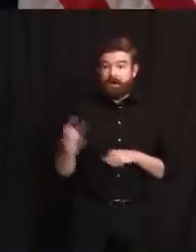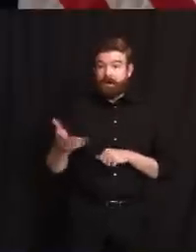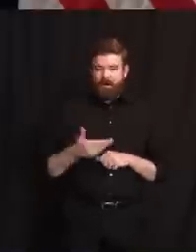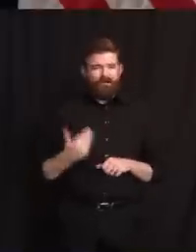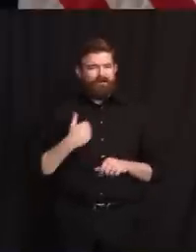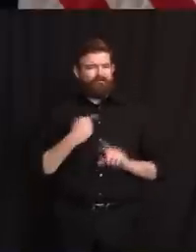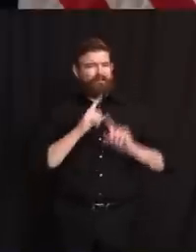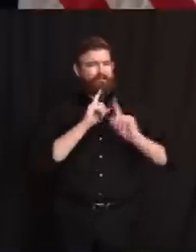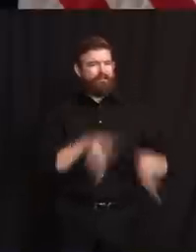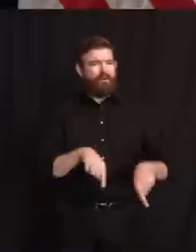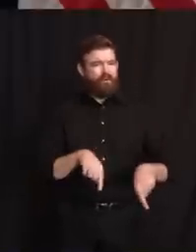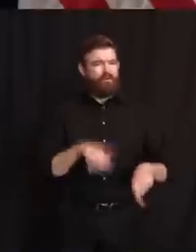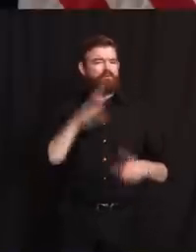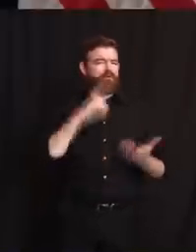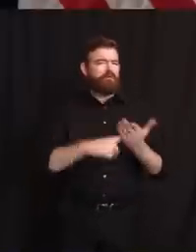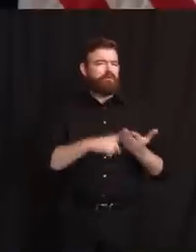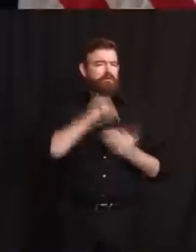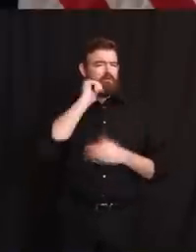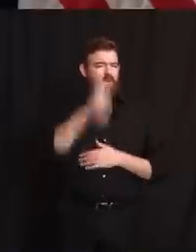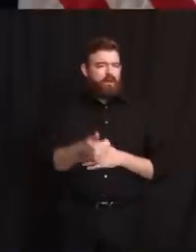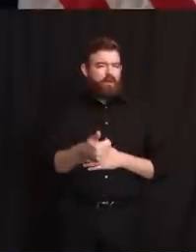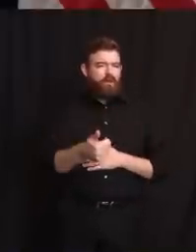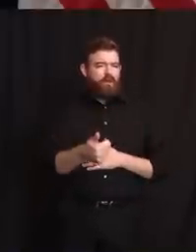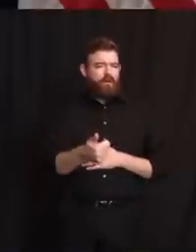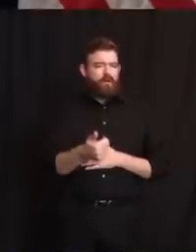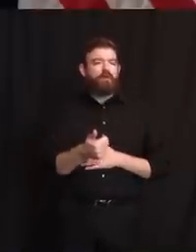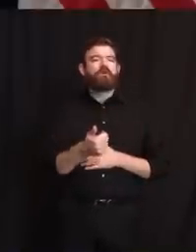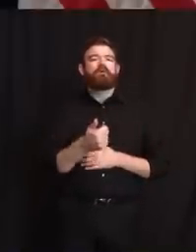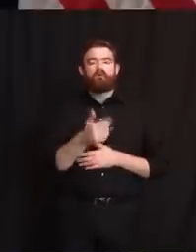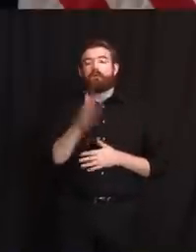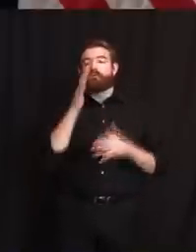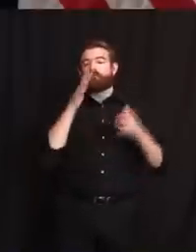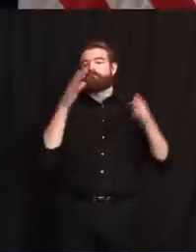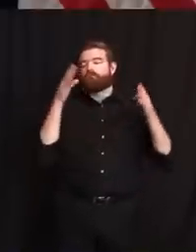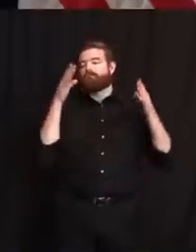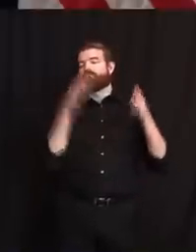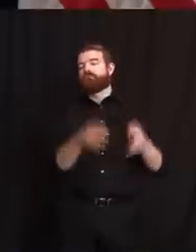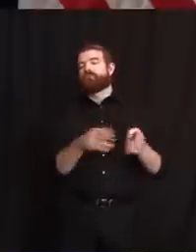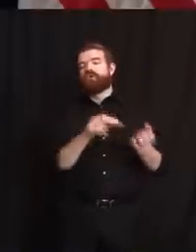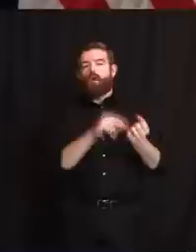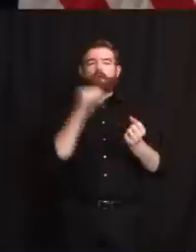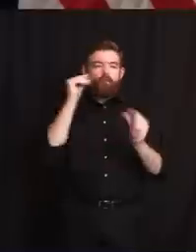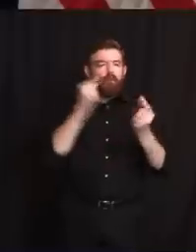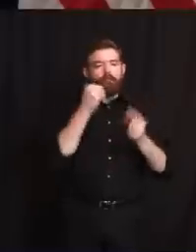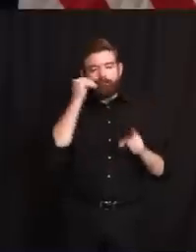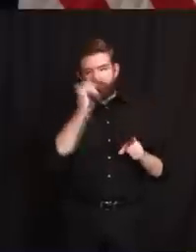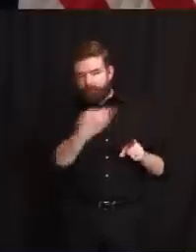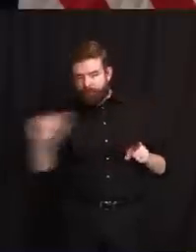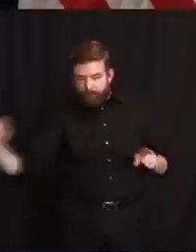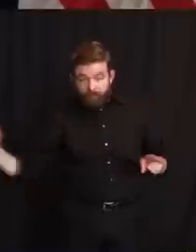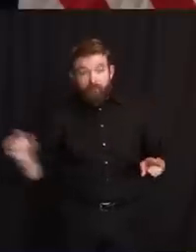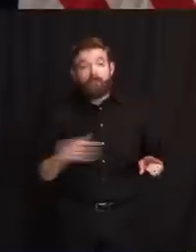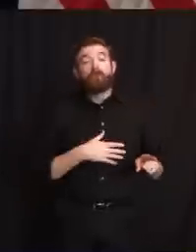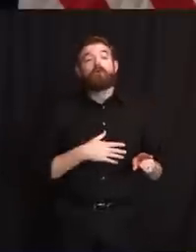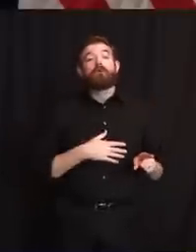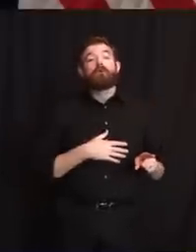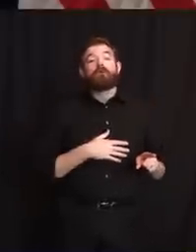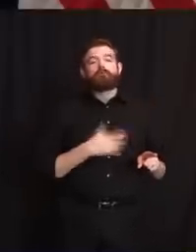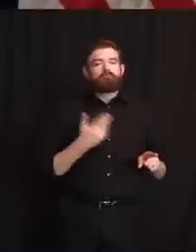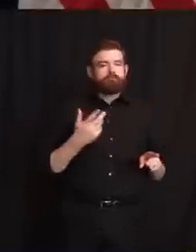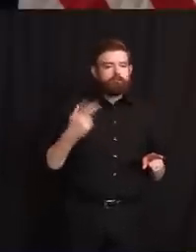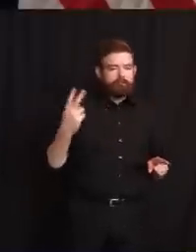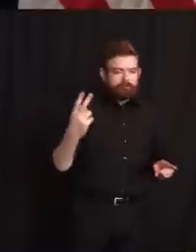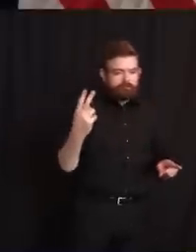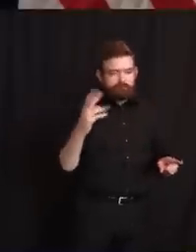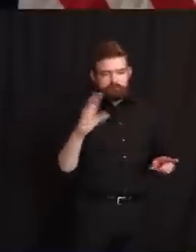tomorrow will be a big long-term care day. I believe it'll be tomorrow, either tomorrow or on Thursday. Have I got